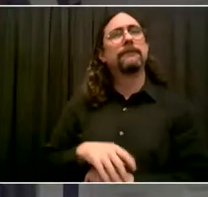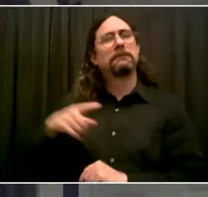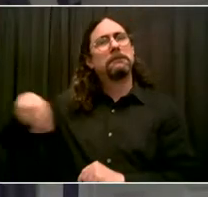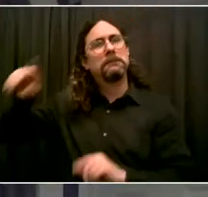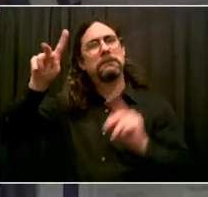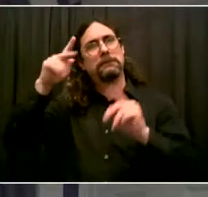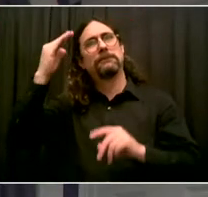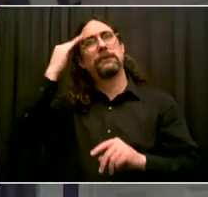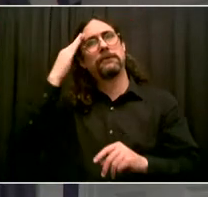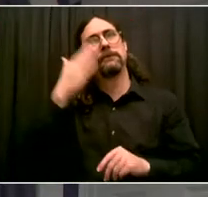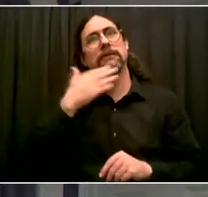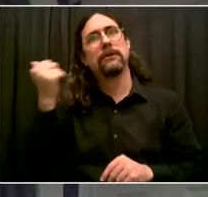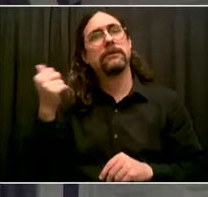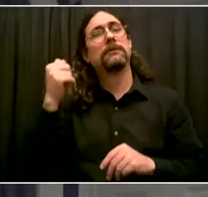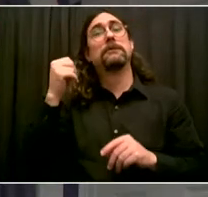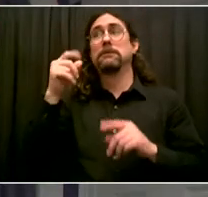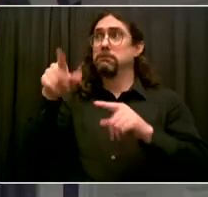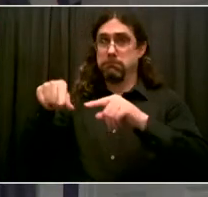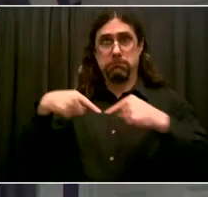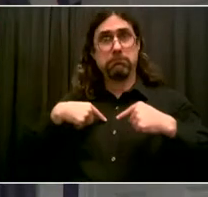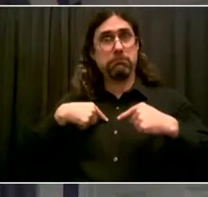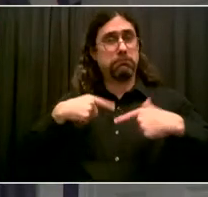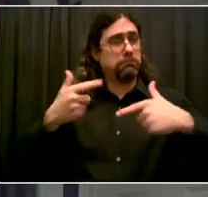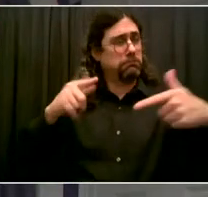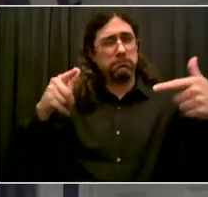Thank Thank you.